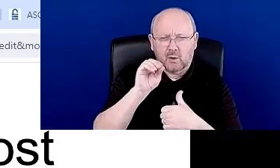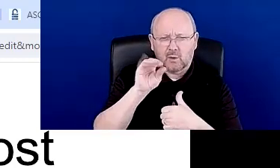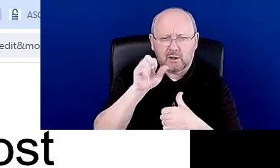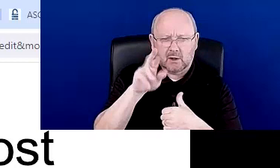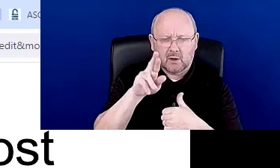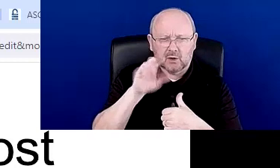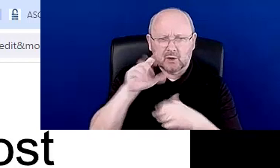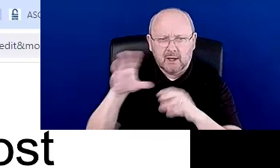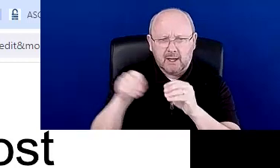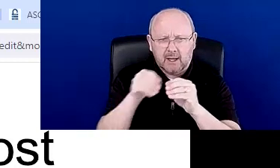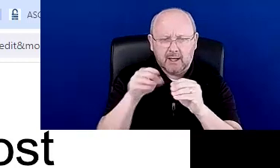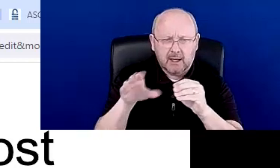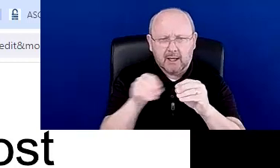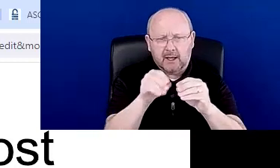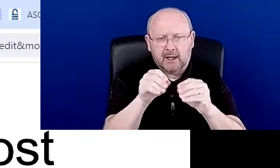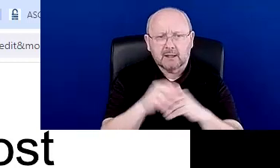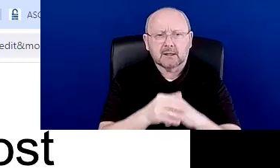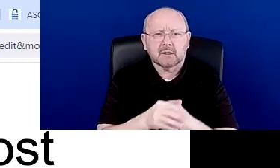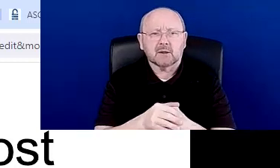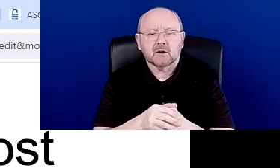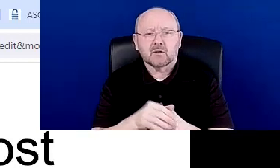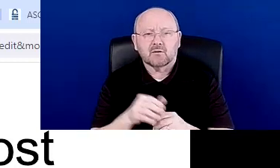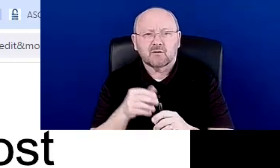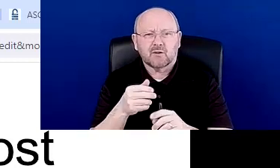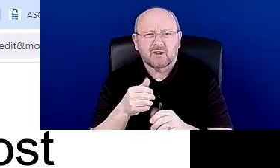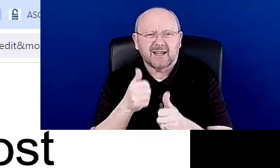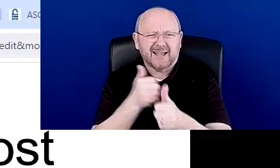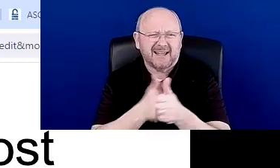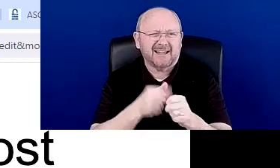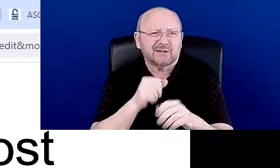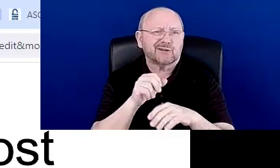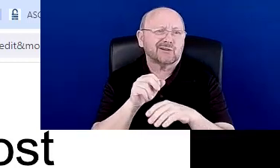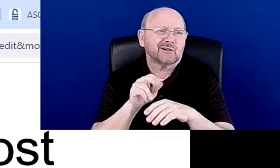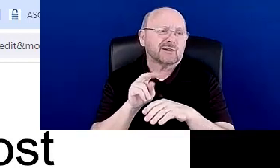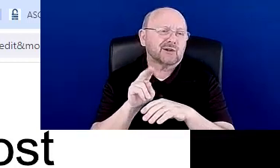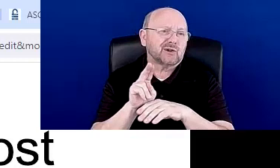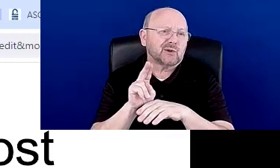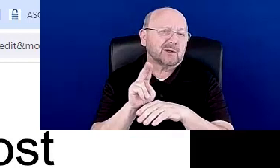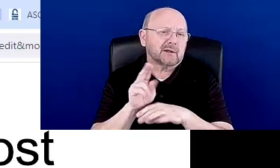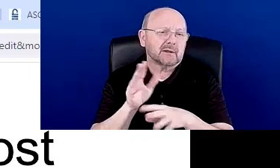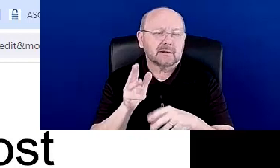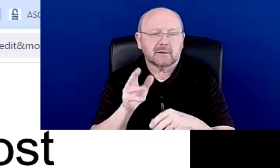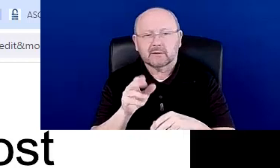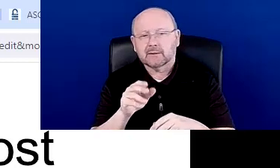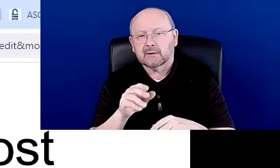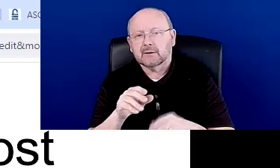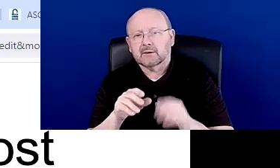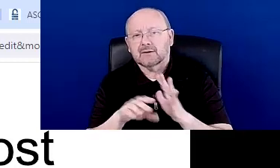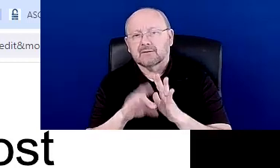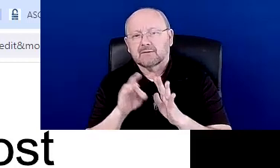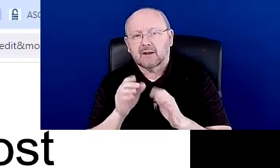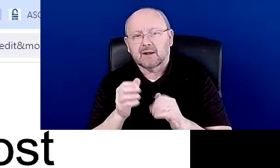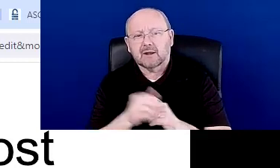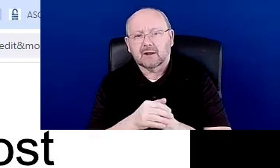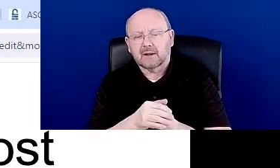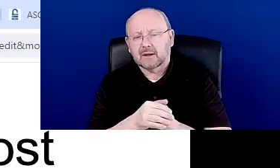plug in, um, for each of those units so that your students can, um, meet those, those learning outcomes. Um, and